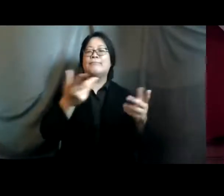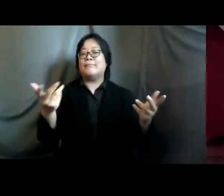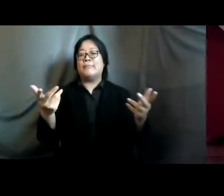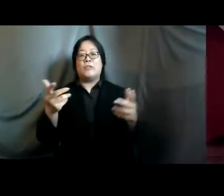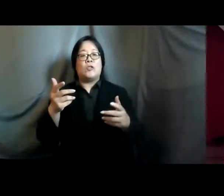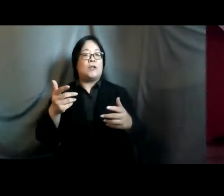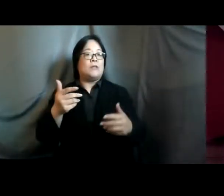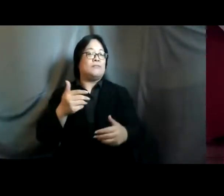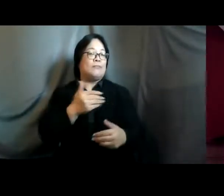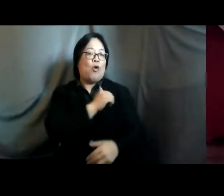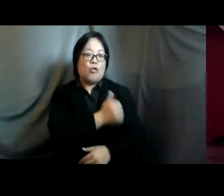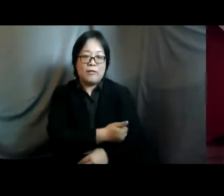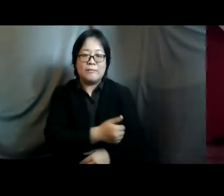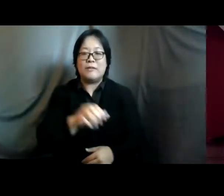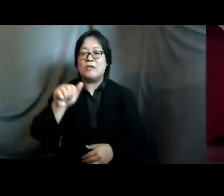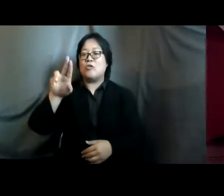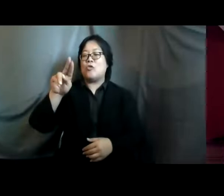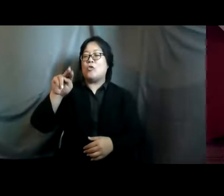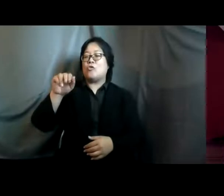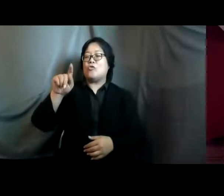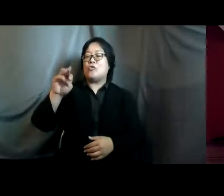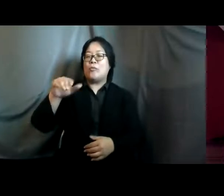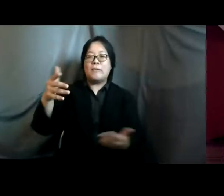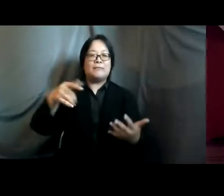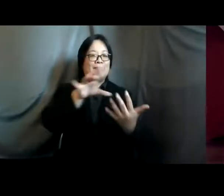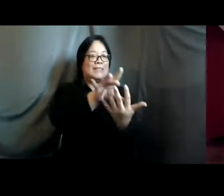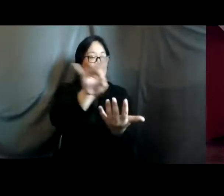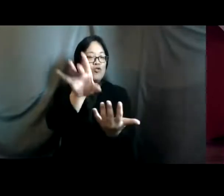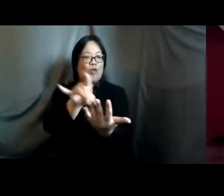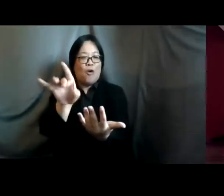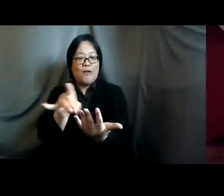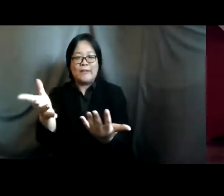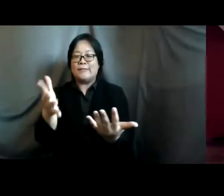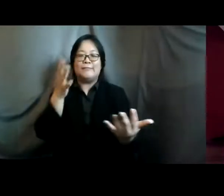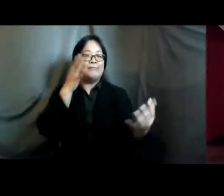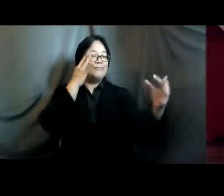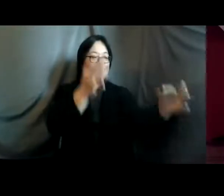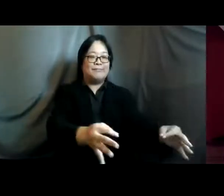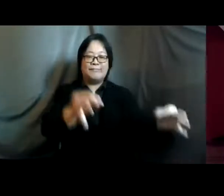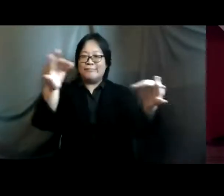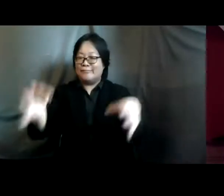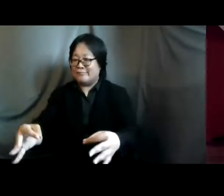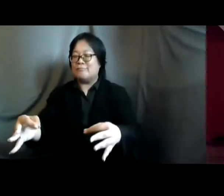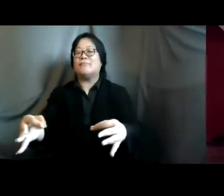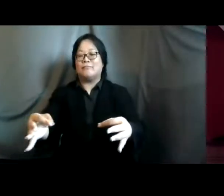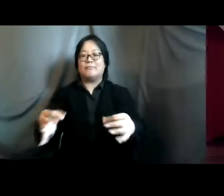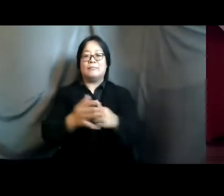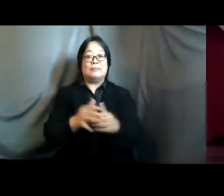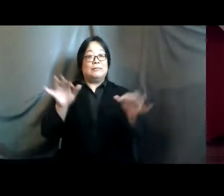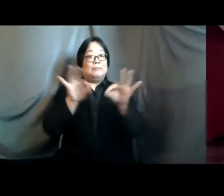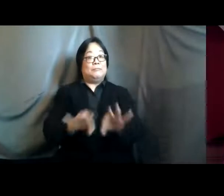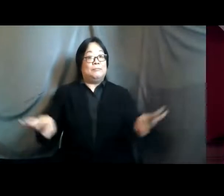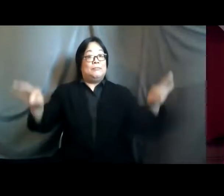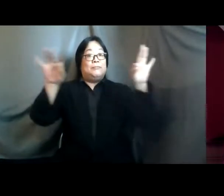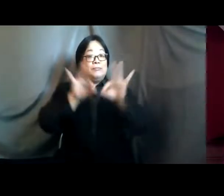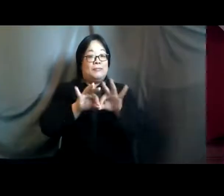the emphasis on choices the emphasis on decision making uh which are really critical in order to